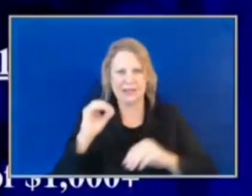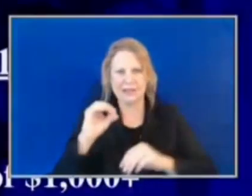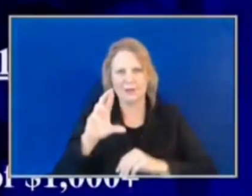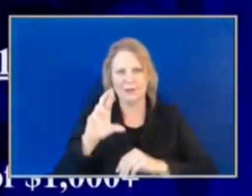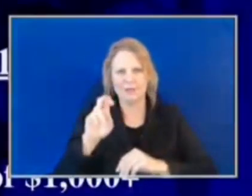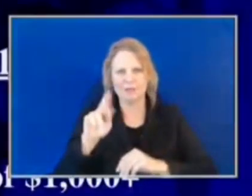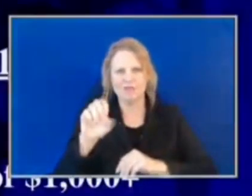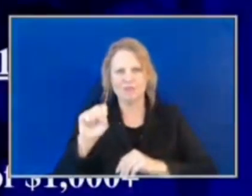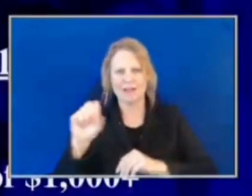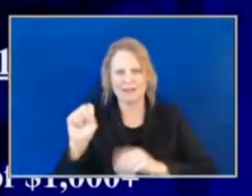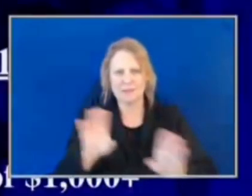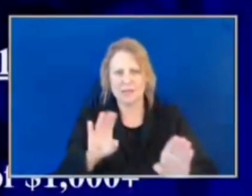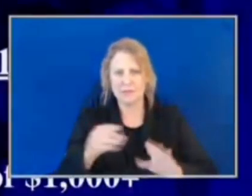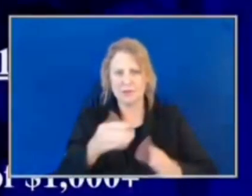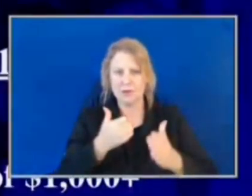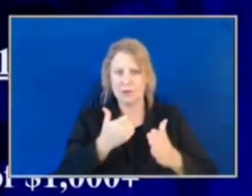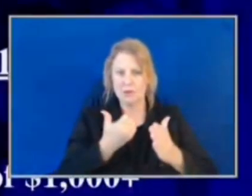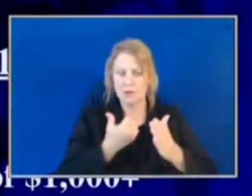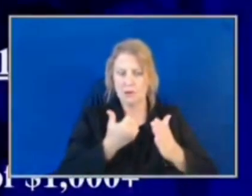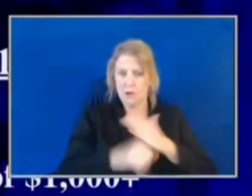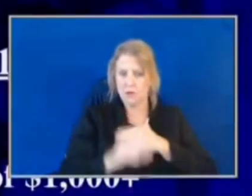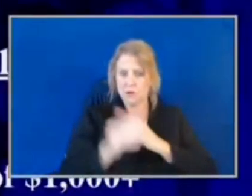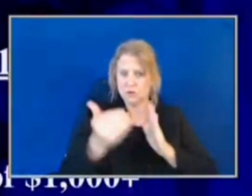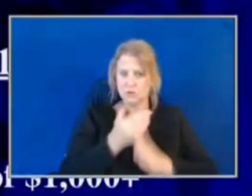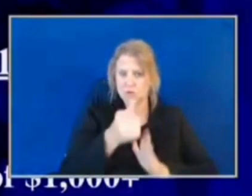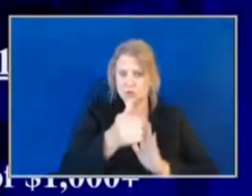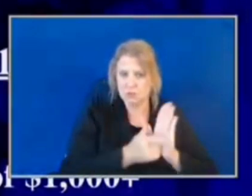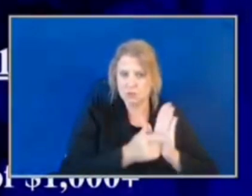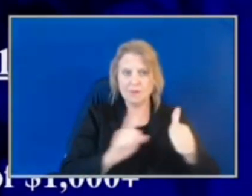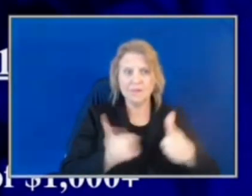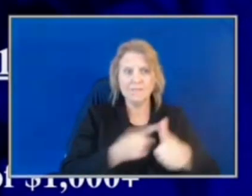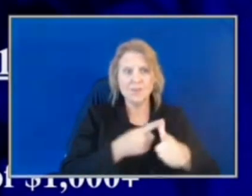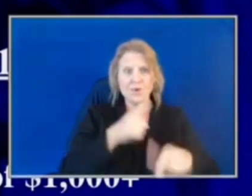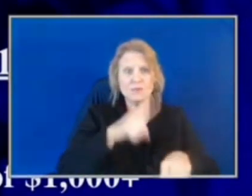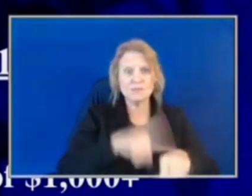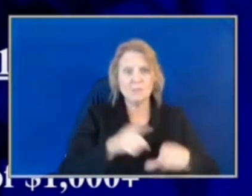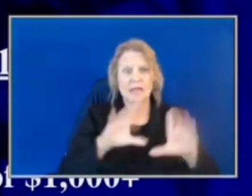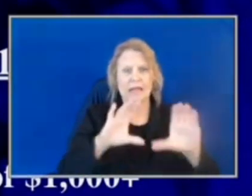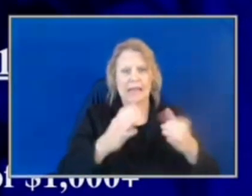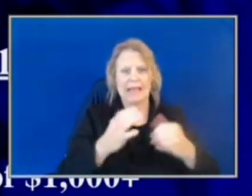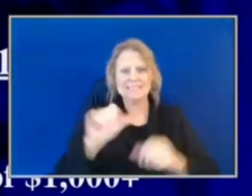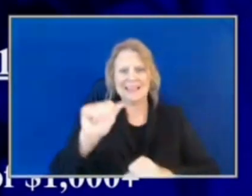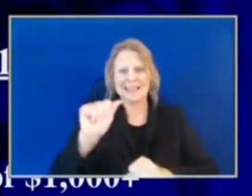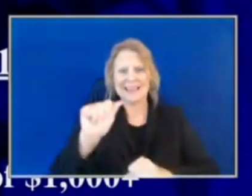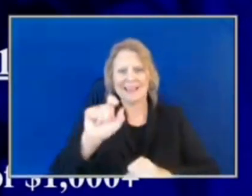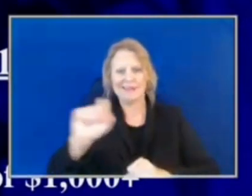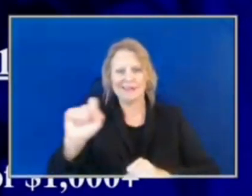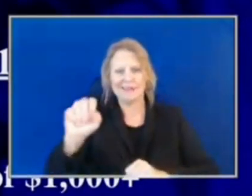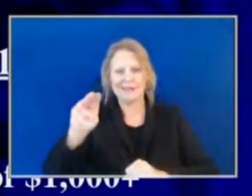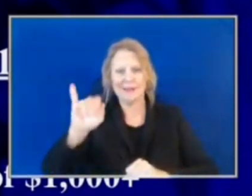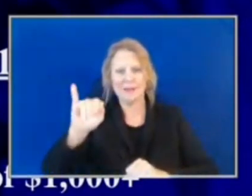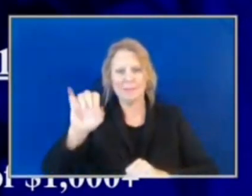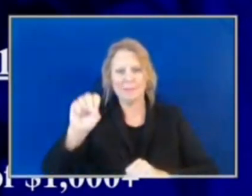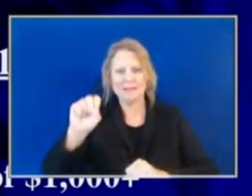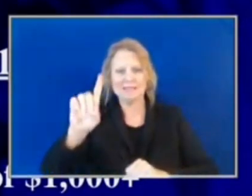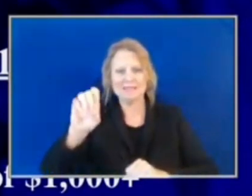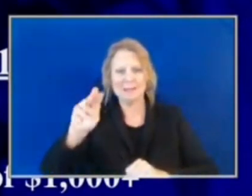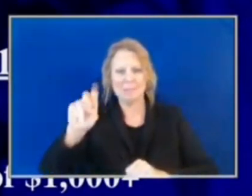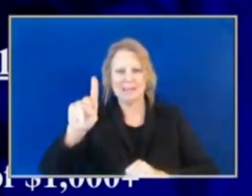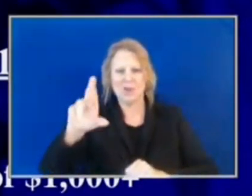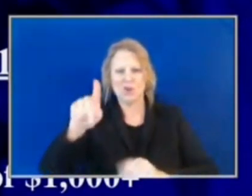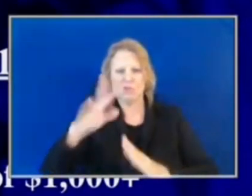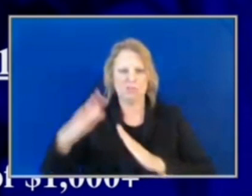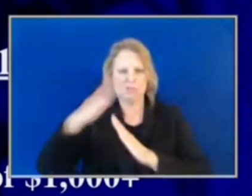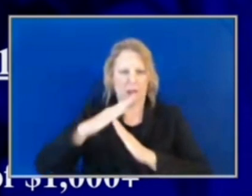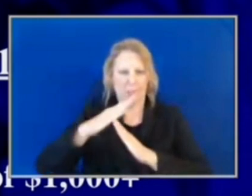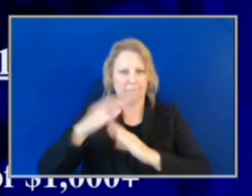Under this new legislation, a first-time offender will be charged with a Class A1 misdemeanor, which is the highest-level misdemeanor, and